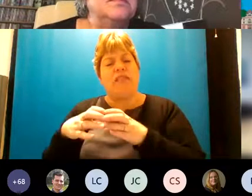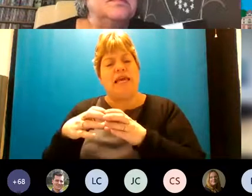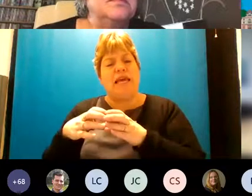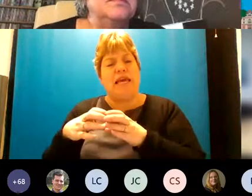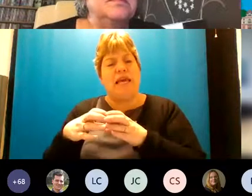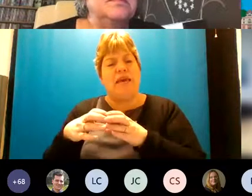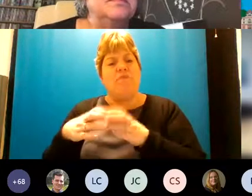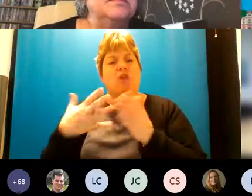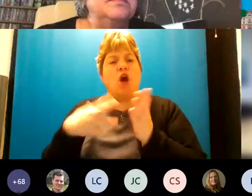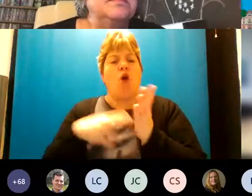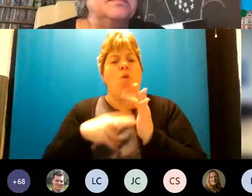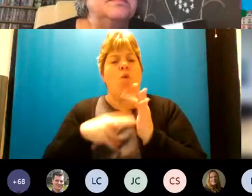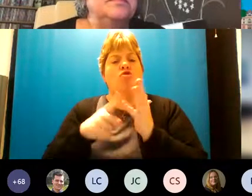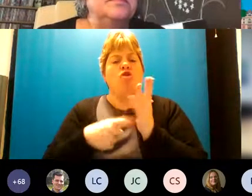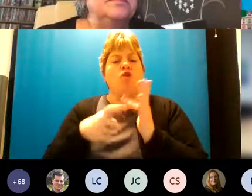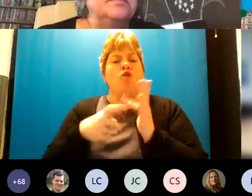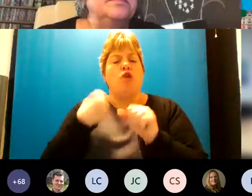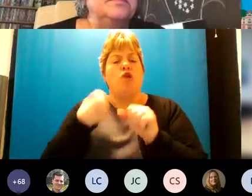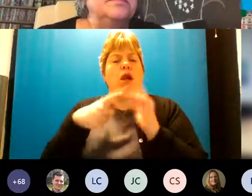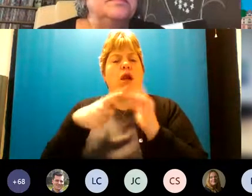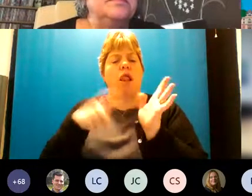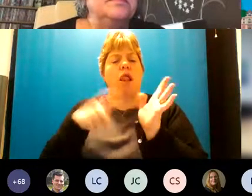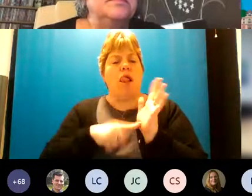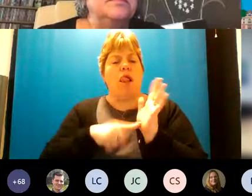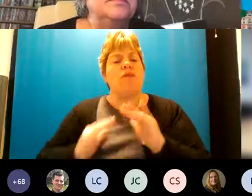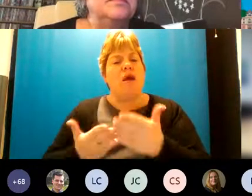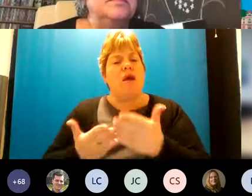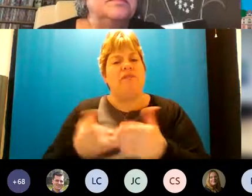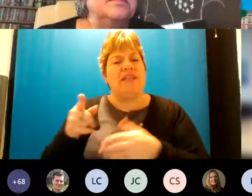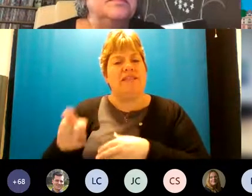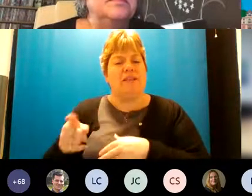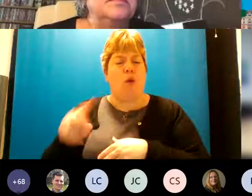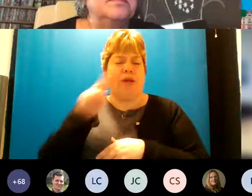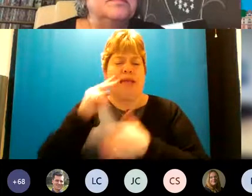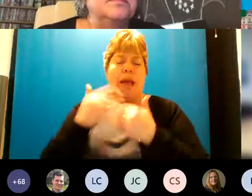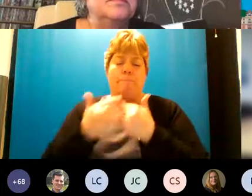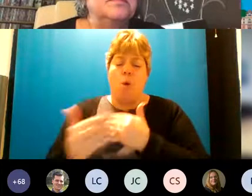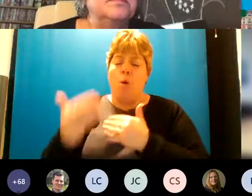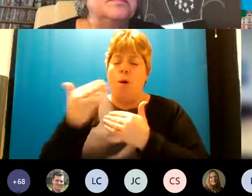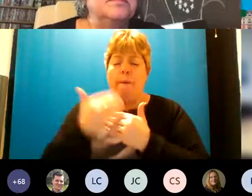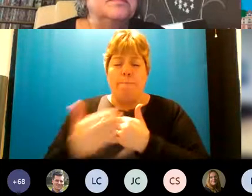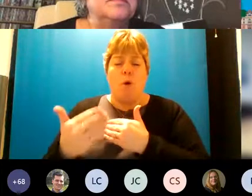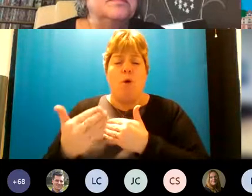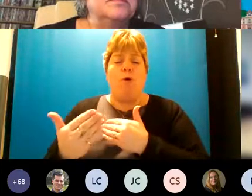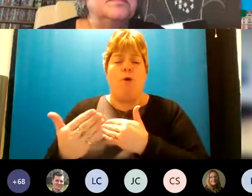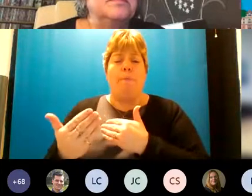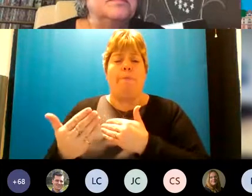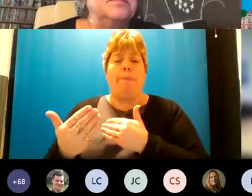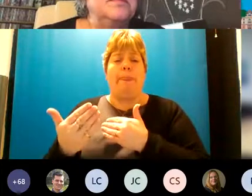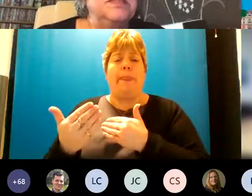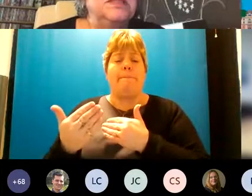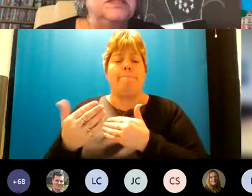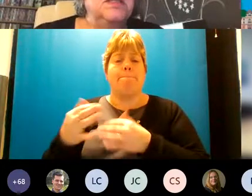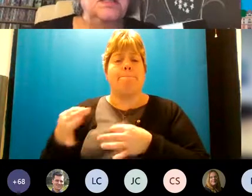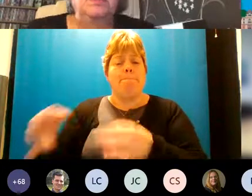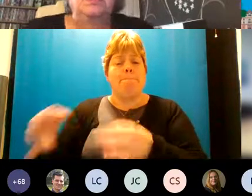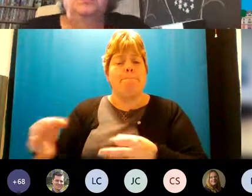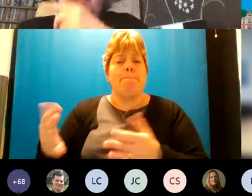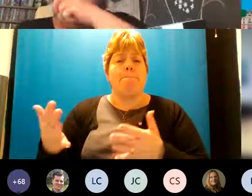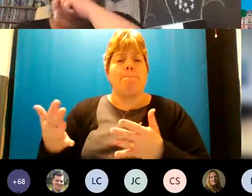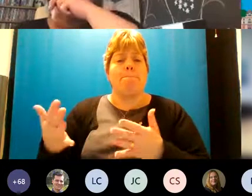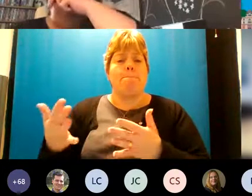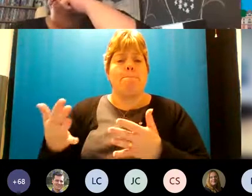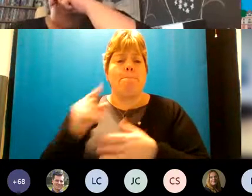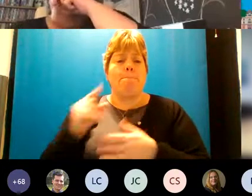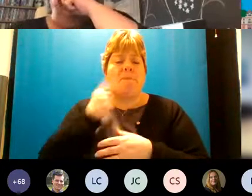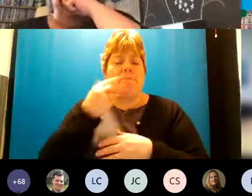a neurological service where we see more and more um adolescents so we'll see people